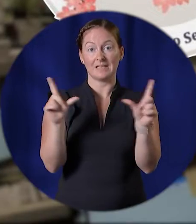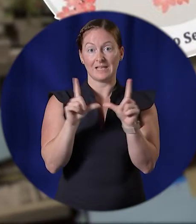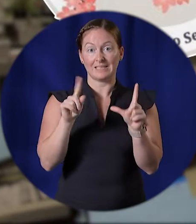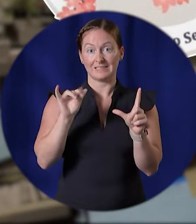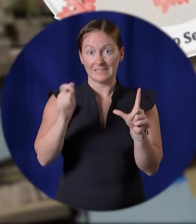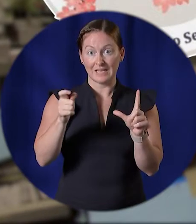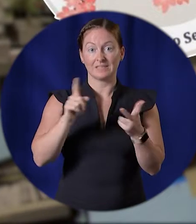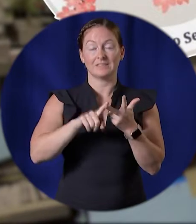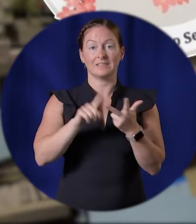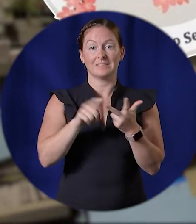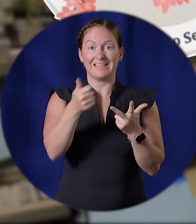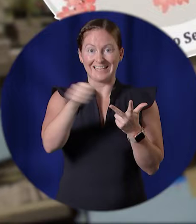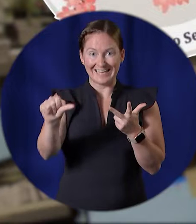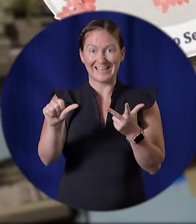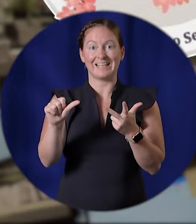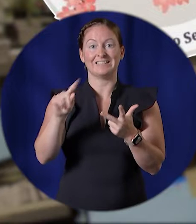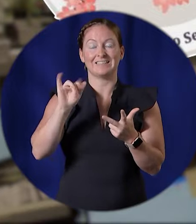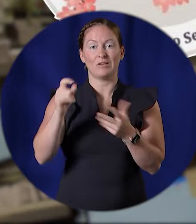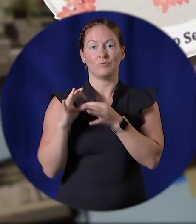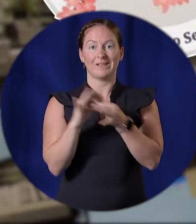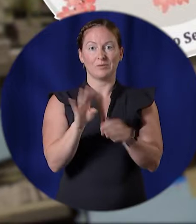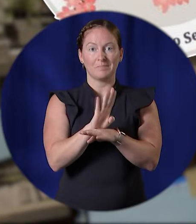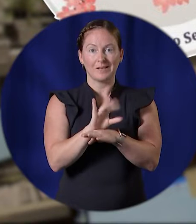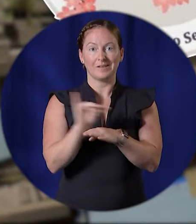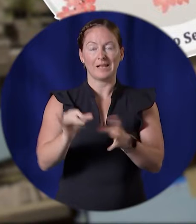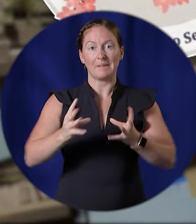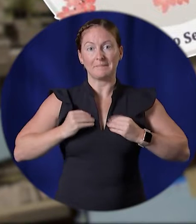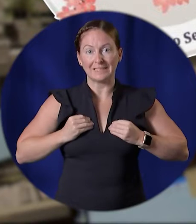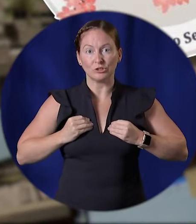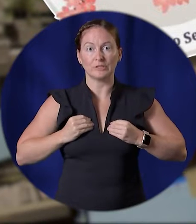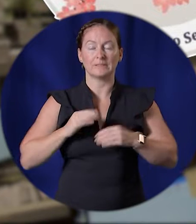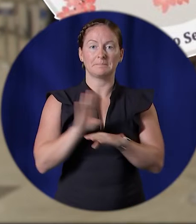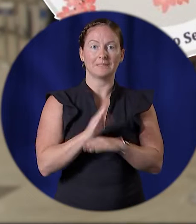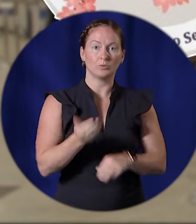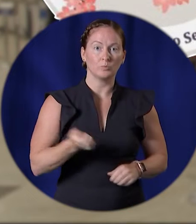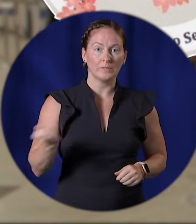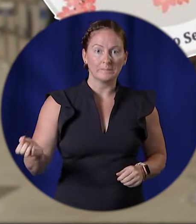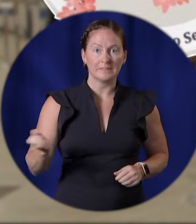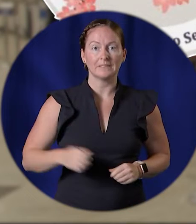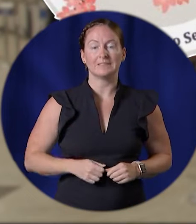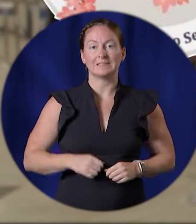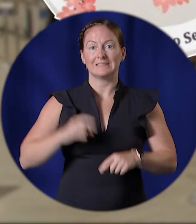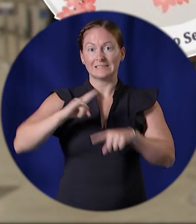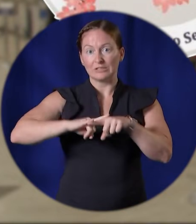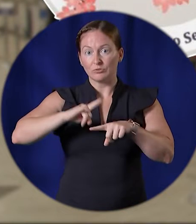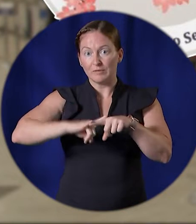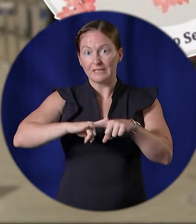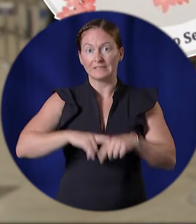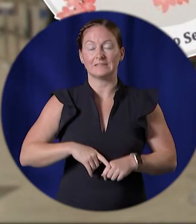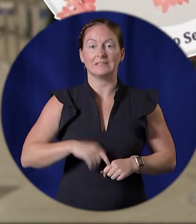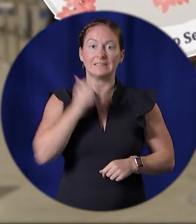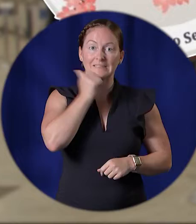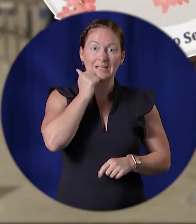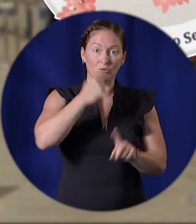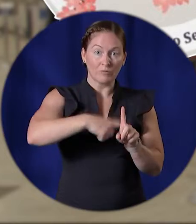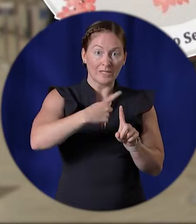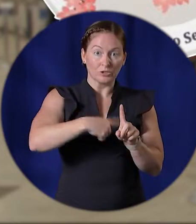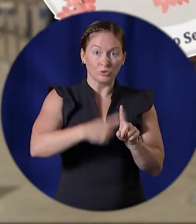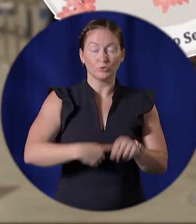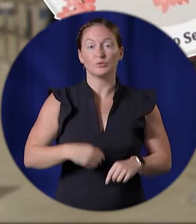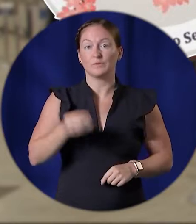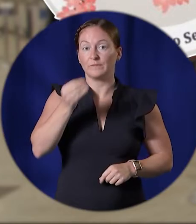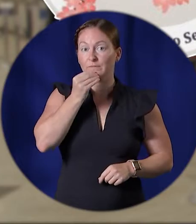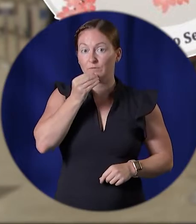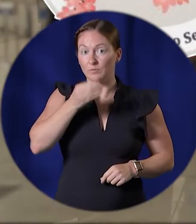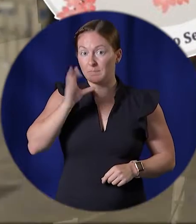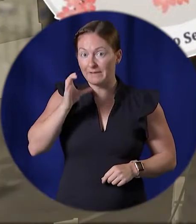and business-related taxes such as admissions, business equipment, cigarettes, daily rentals, food and beverage,